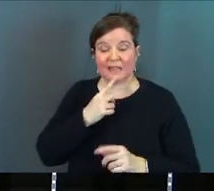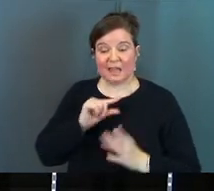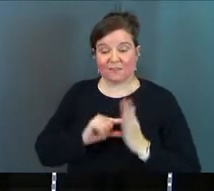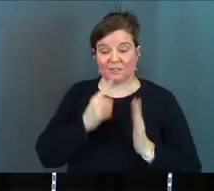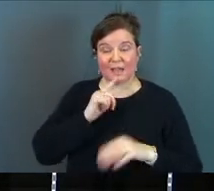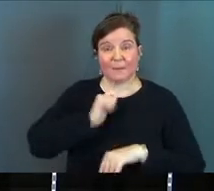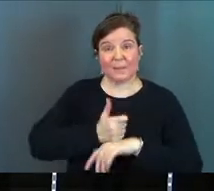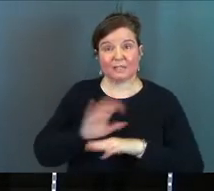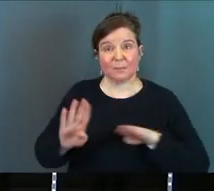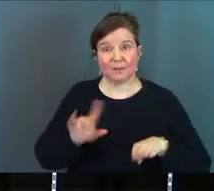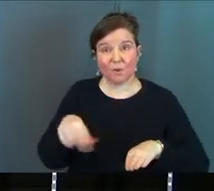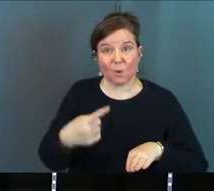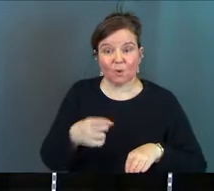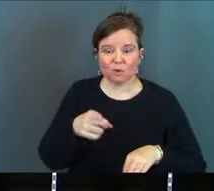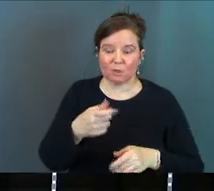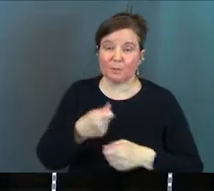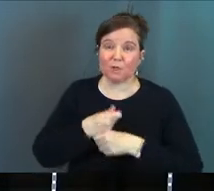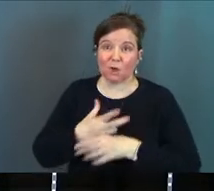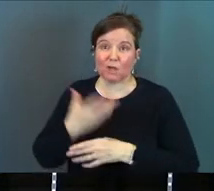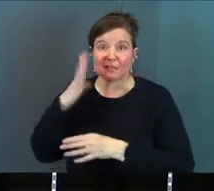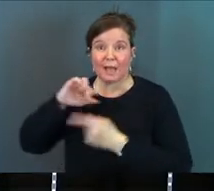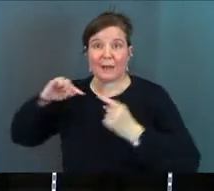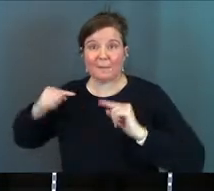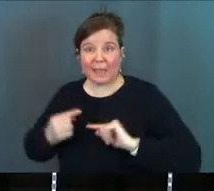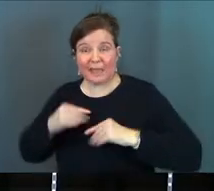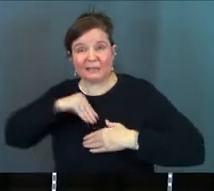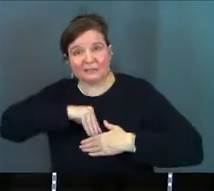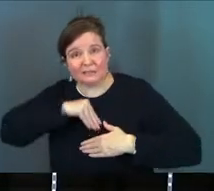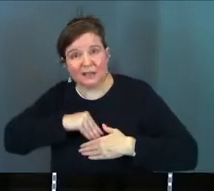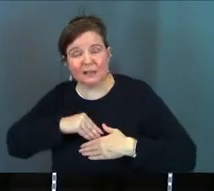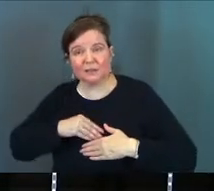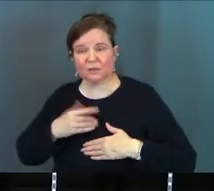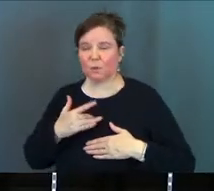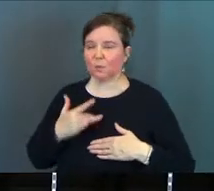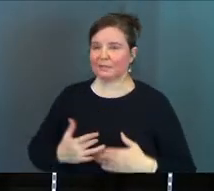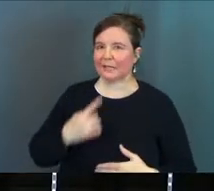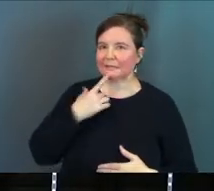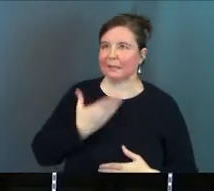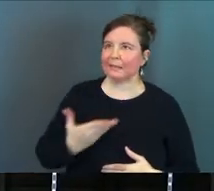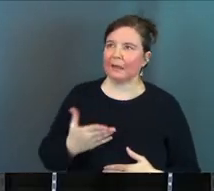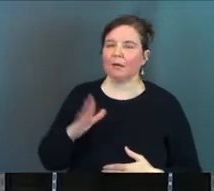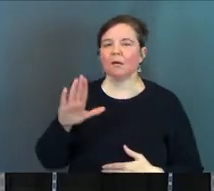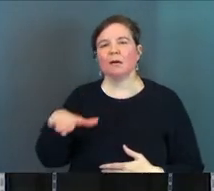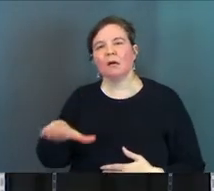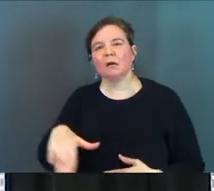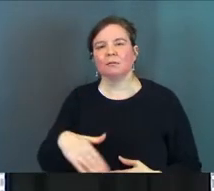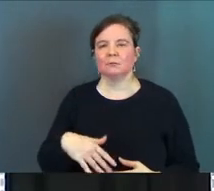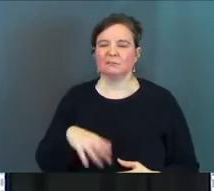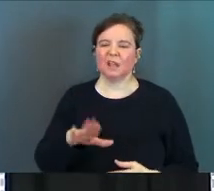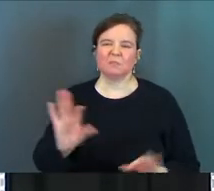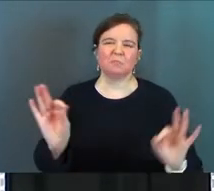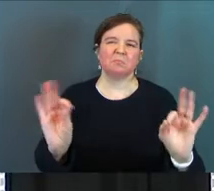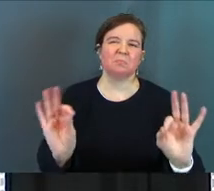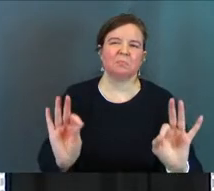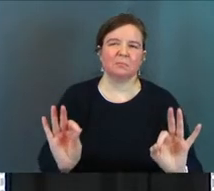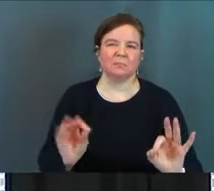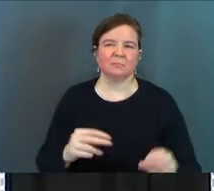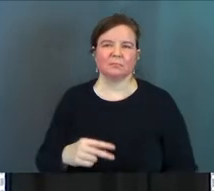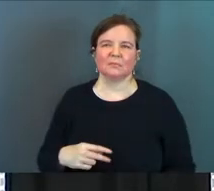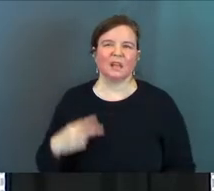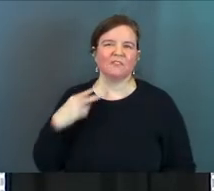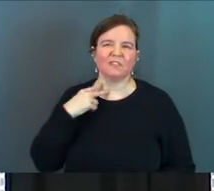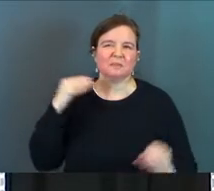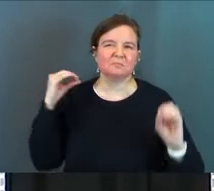you may be causing God pain and sorrow. You know, we tend to say things like, hey, this is no big deal. It's a